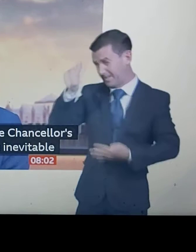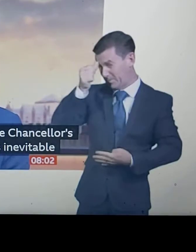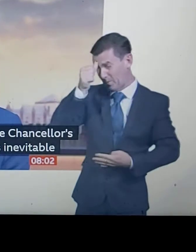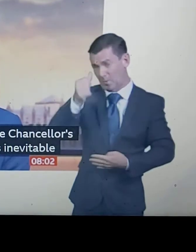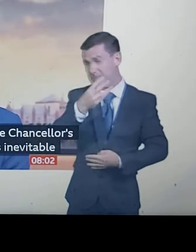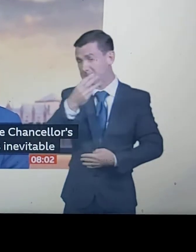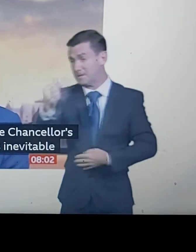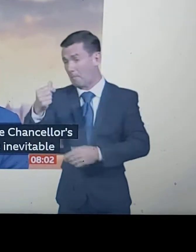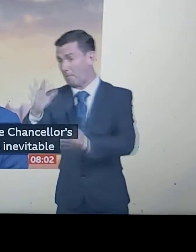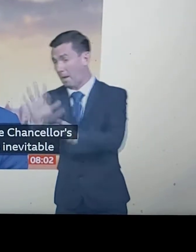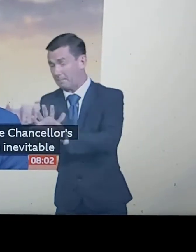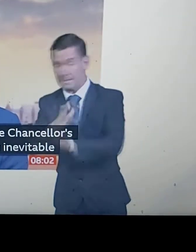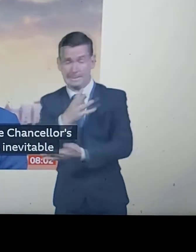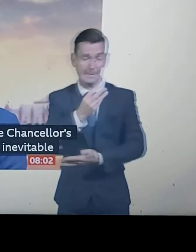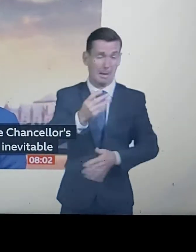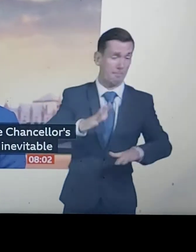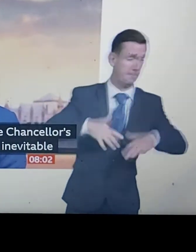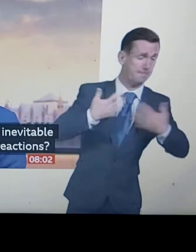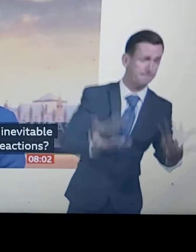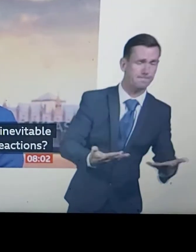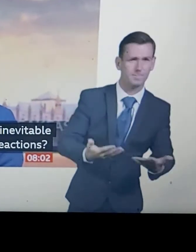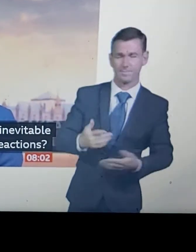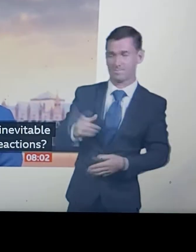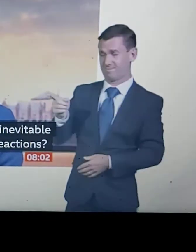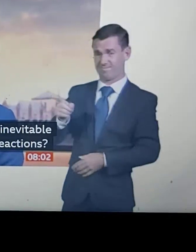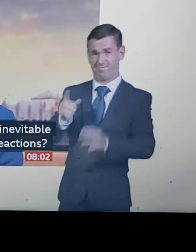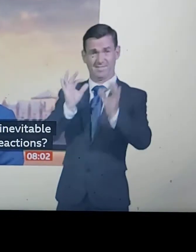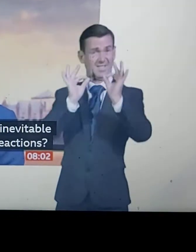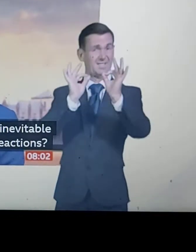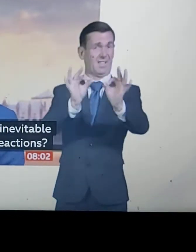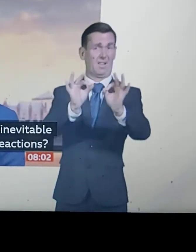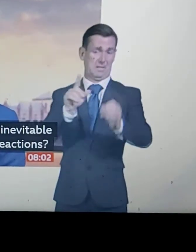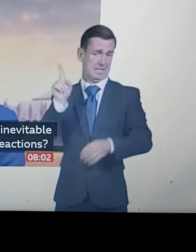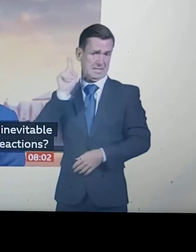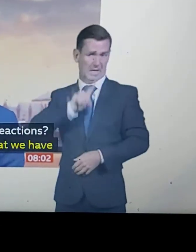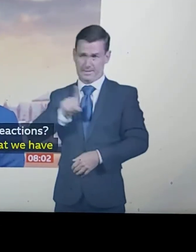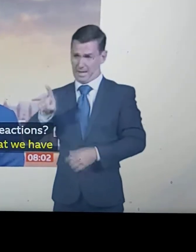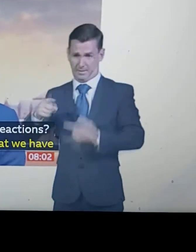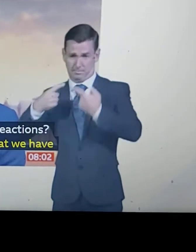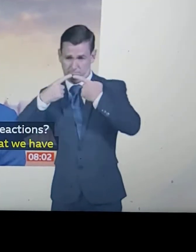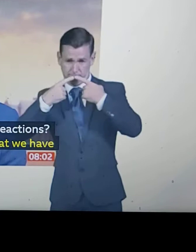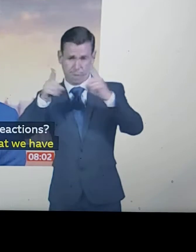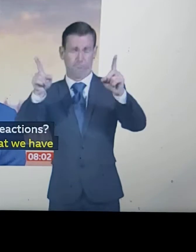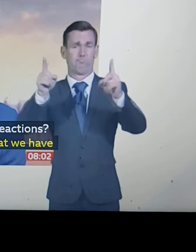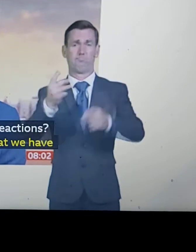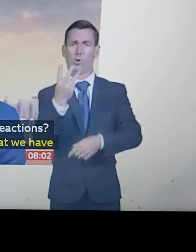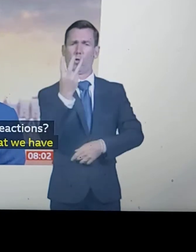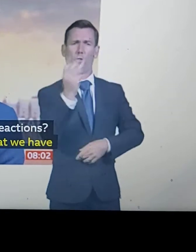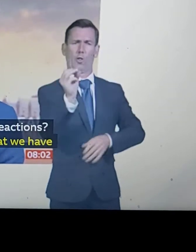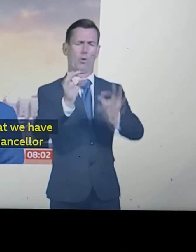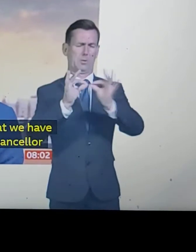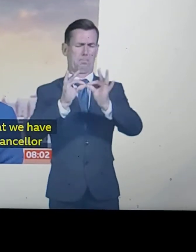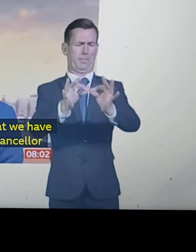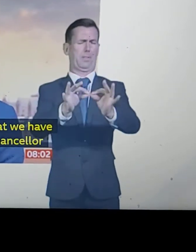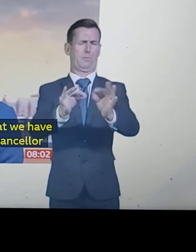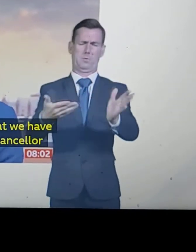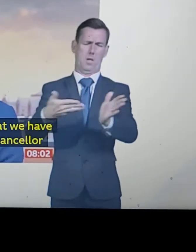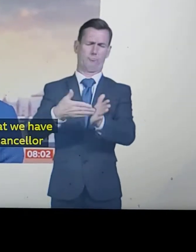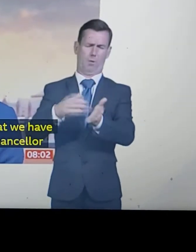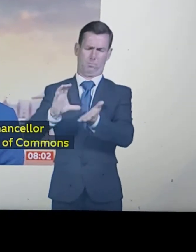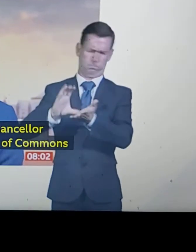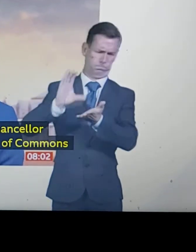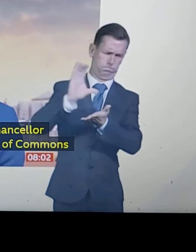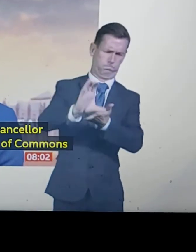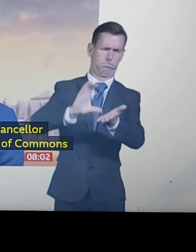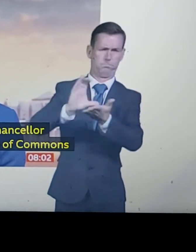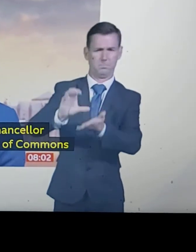seen to what the Chancellor announced in the House of Commons yesterday. As you say, an extra £30 billion worth of support, taking measures that